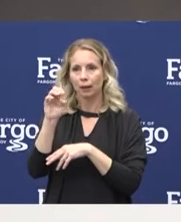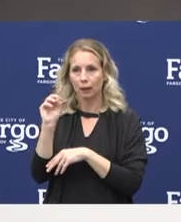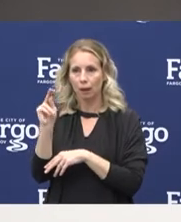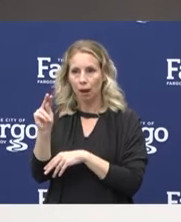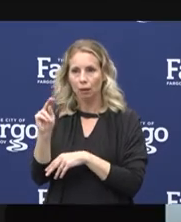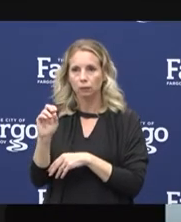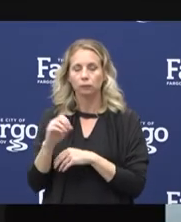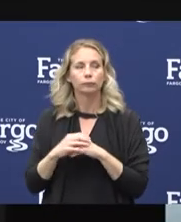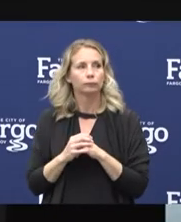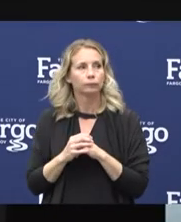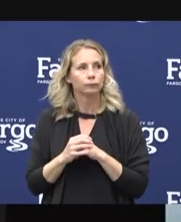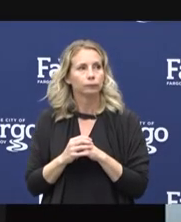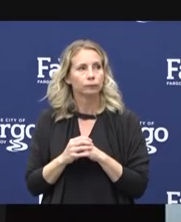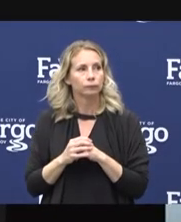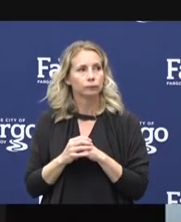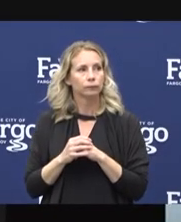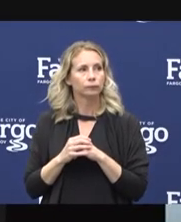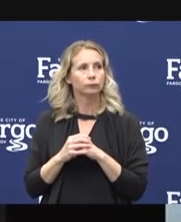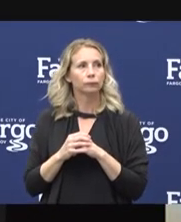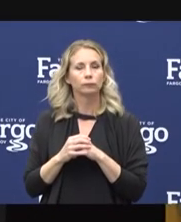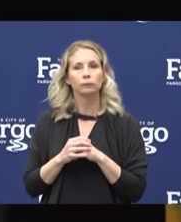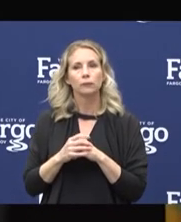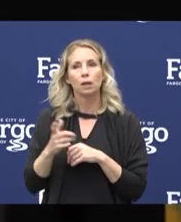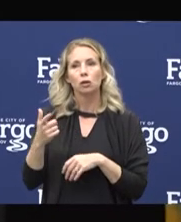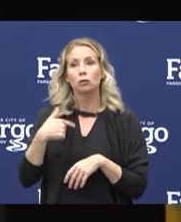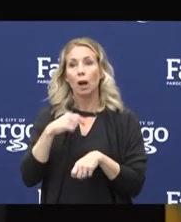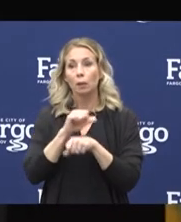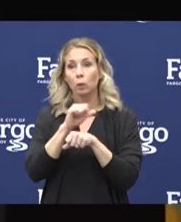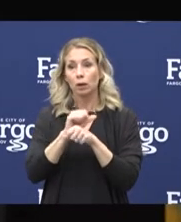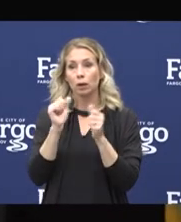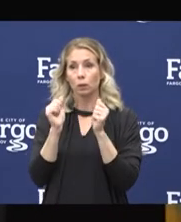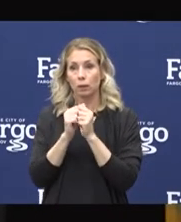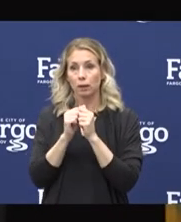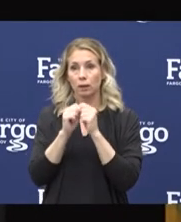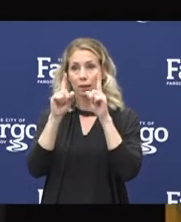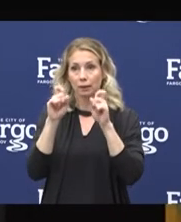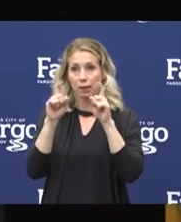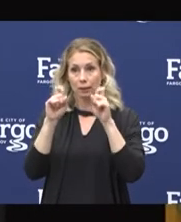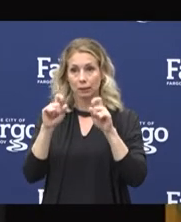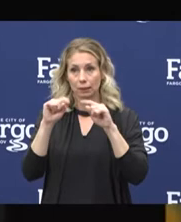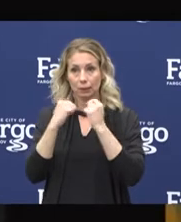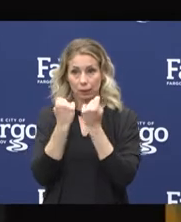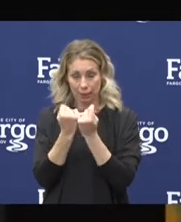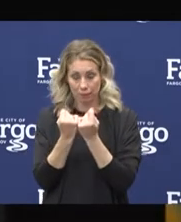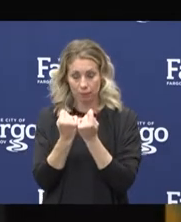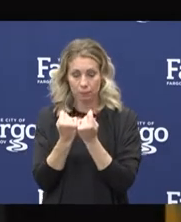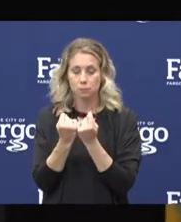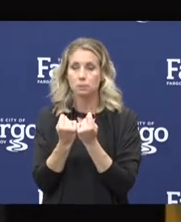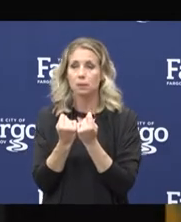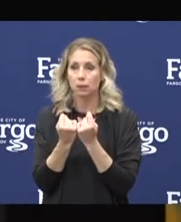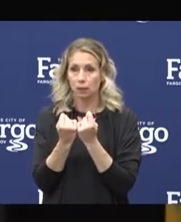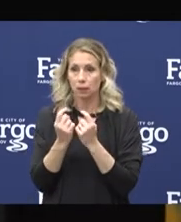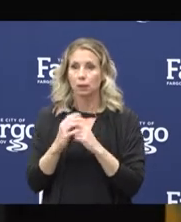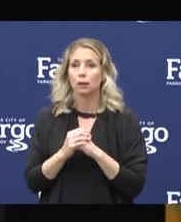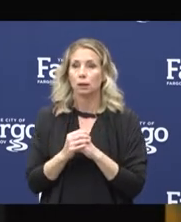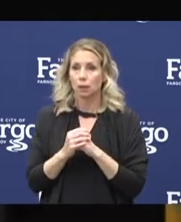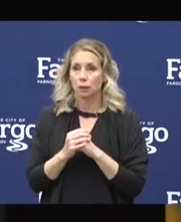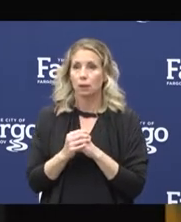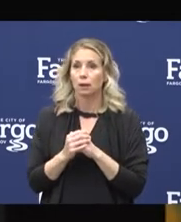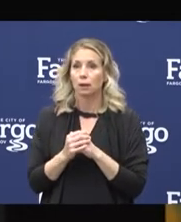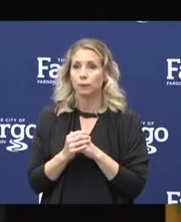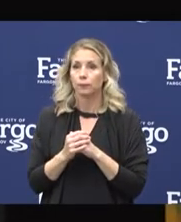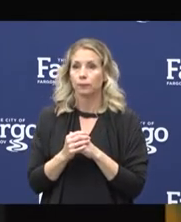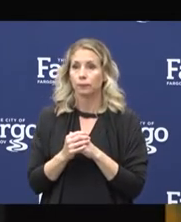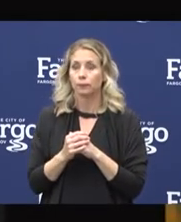Yeah, so I'm working with our testing teams, and we are going into